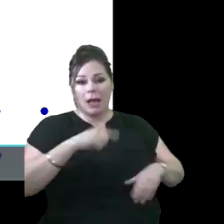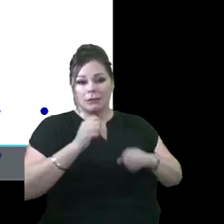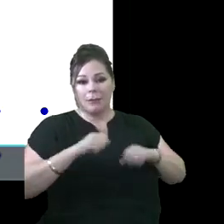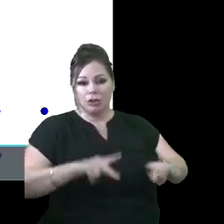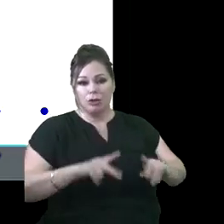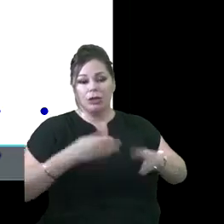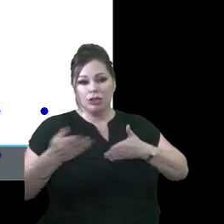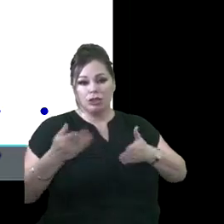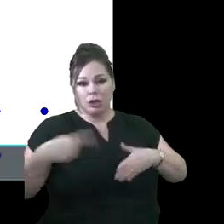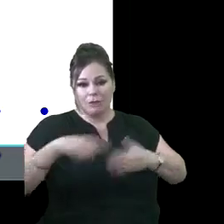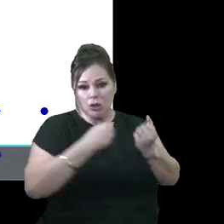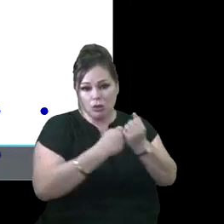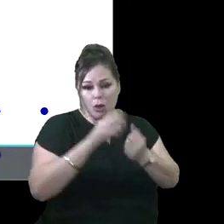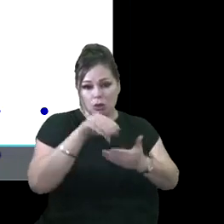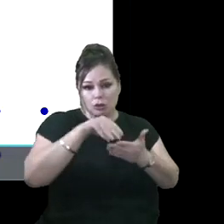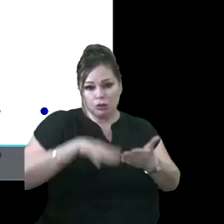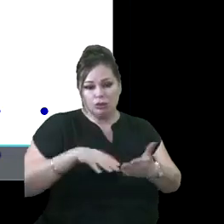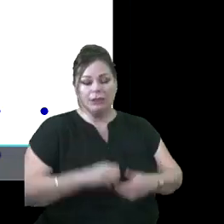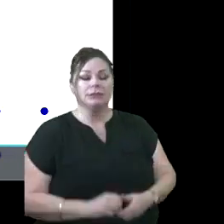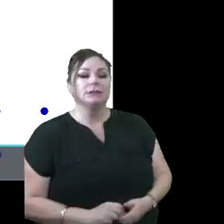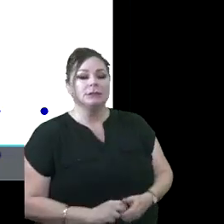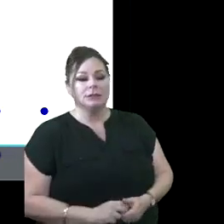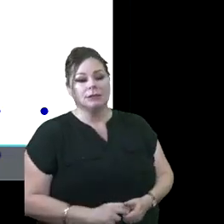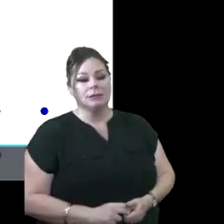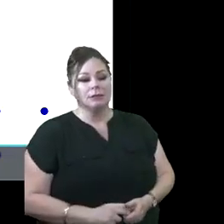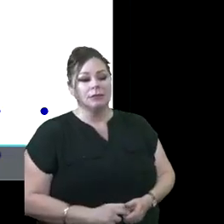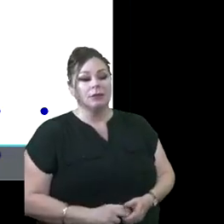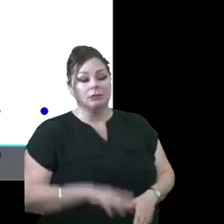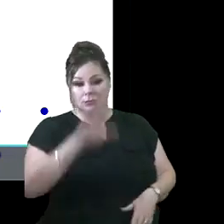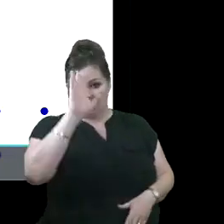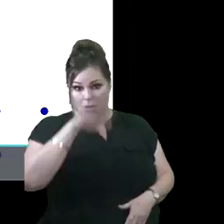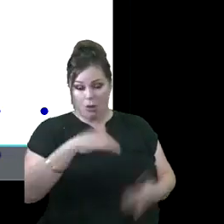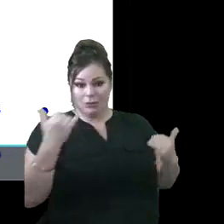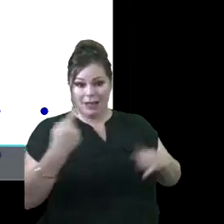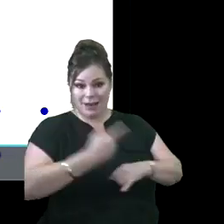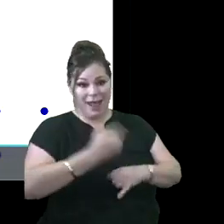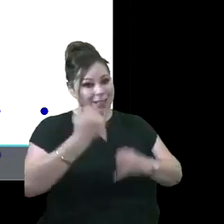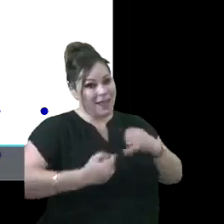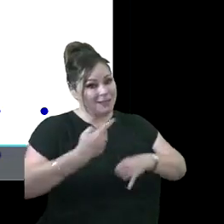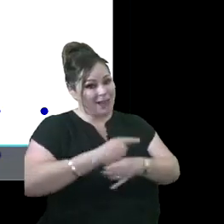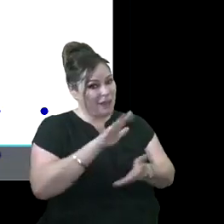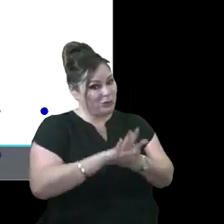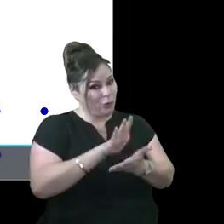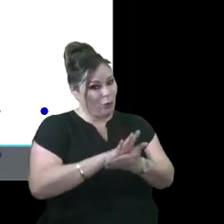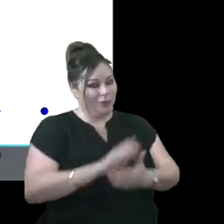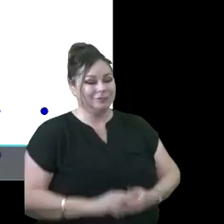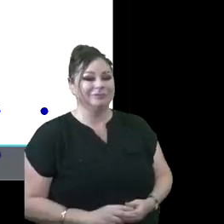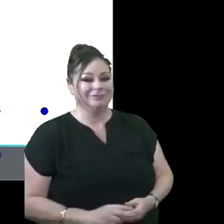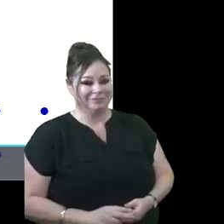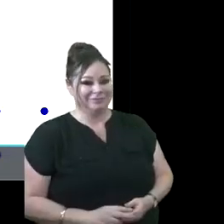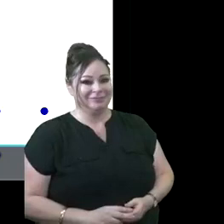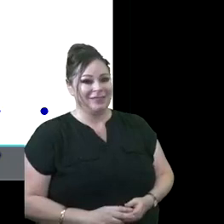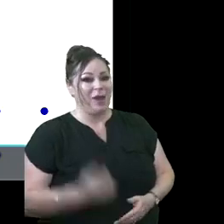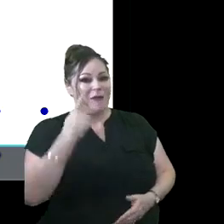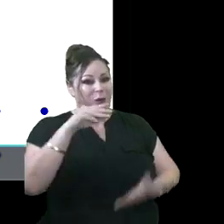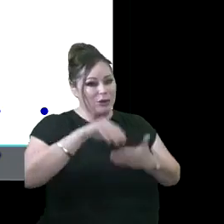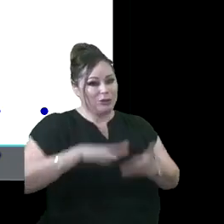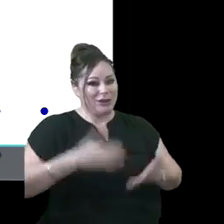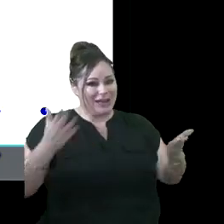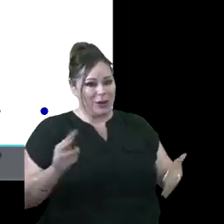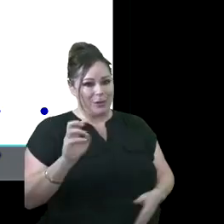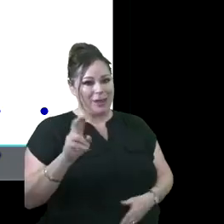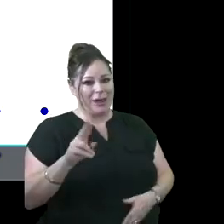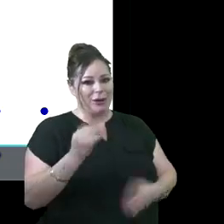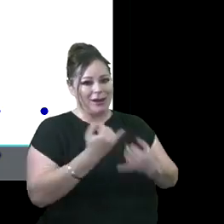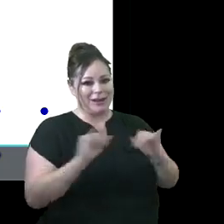to serve you and your scholars. And as you all know, today was the last day of school for our scholars here in the